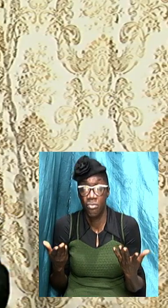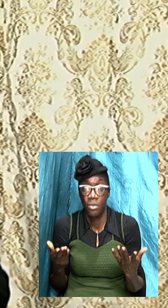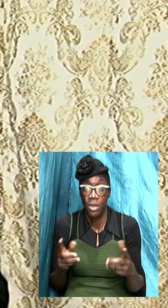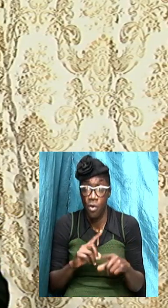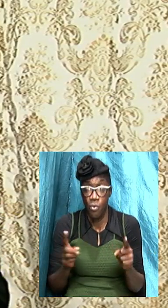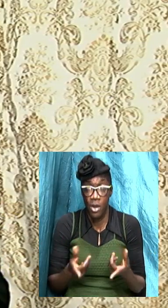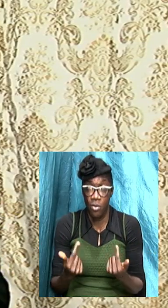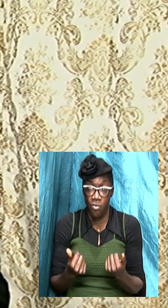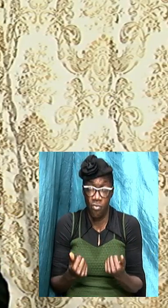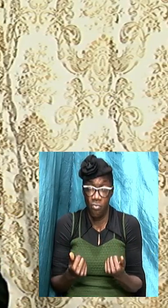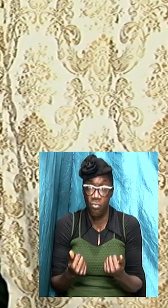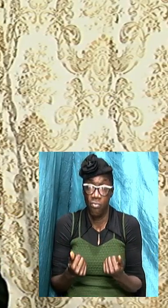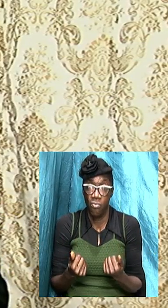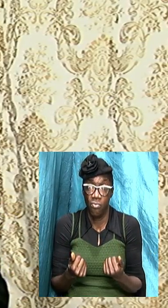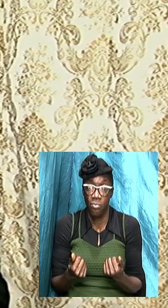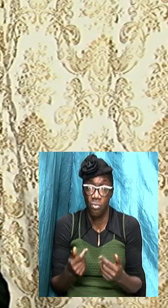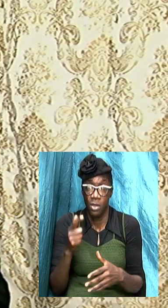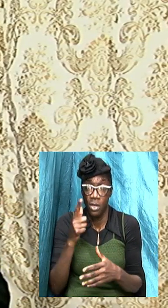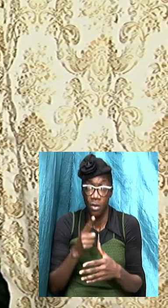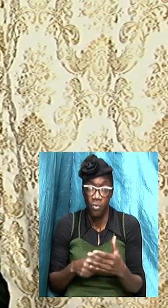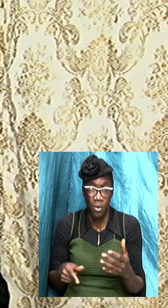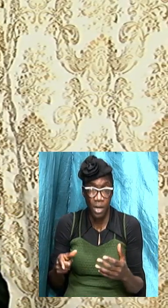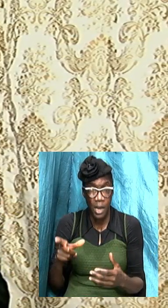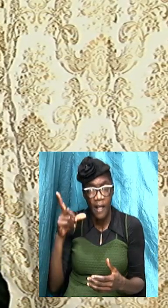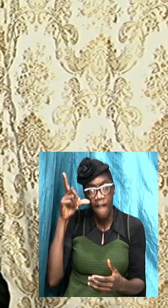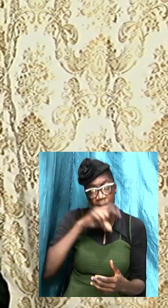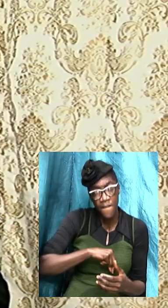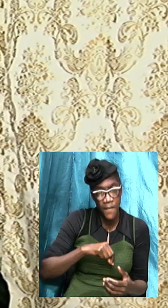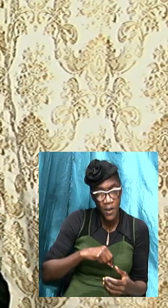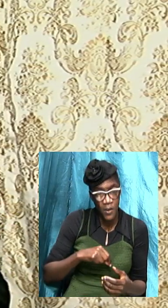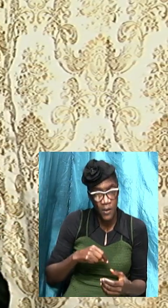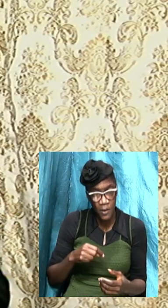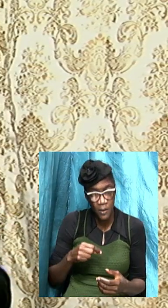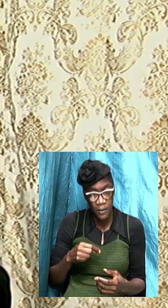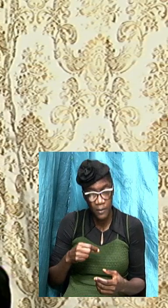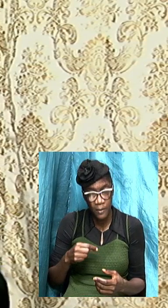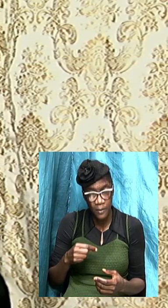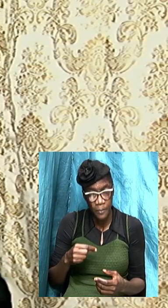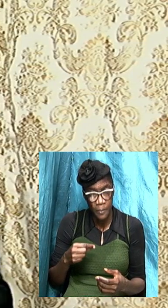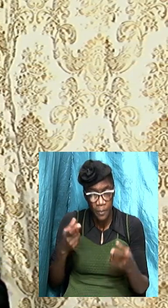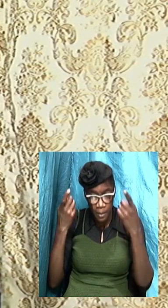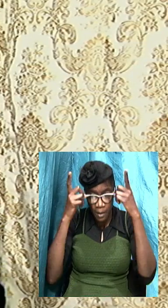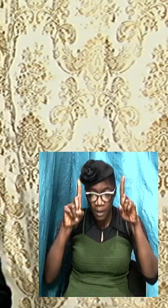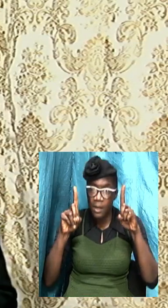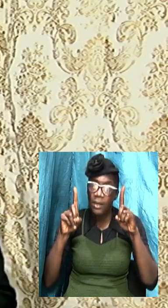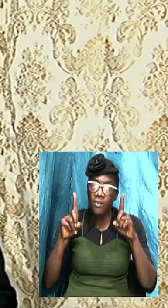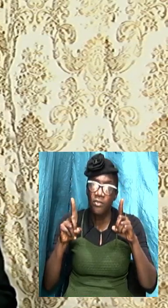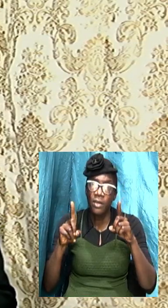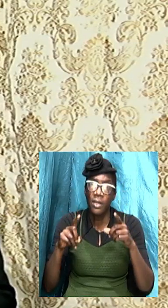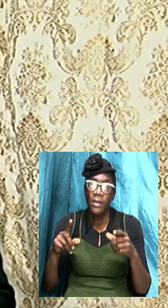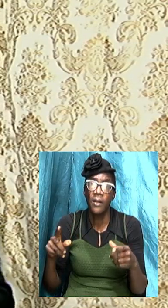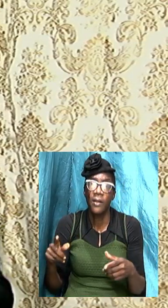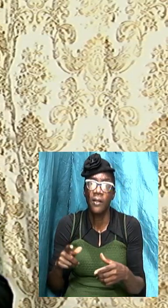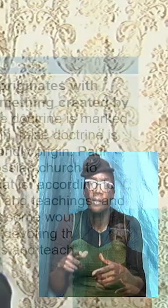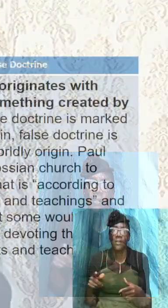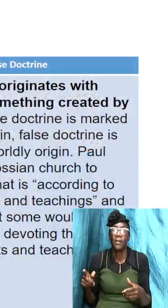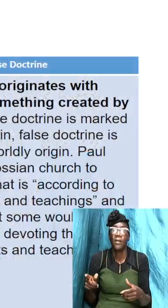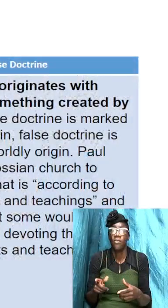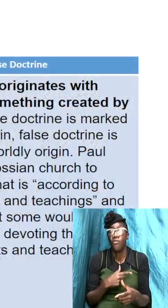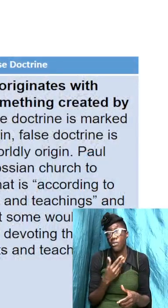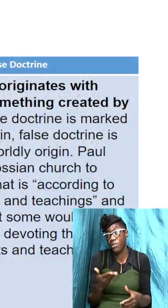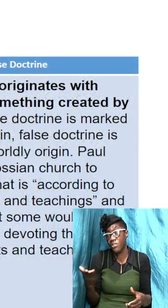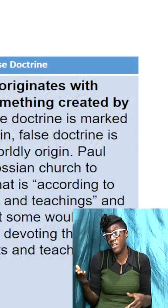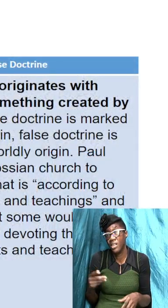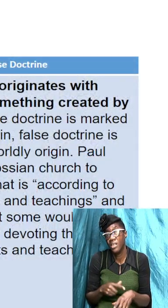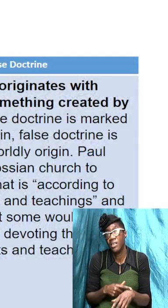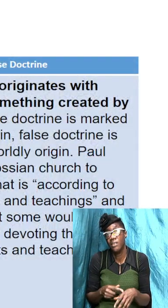comes from and what the false doctrine entails so let us look at the first slide and the first thing that we are going